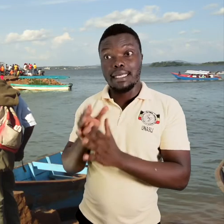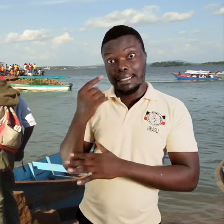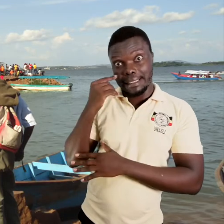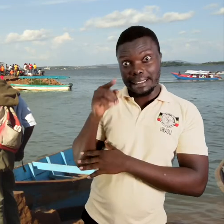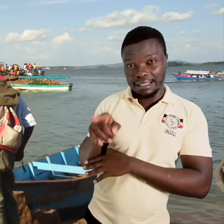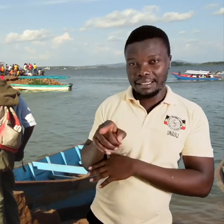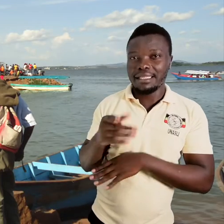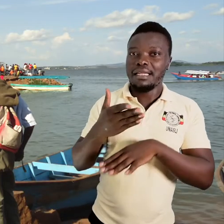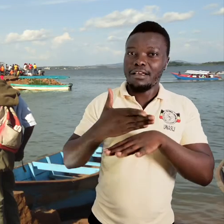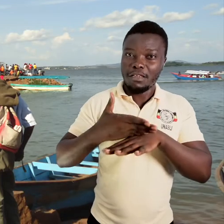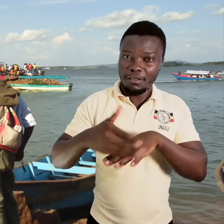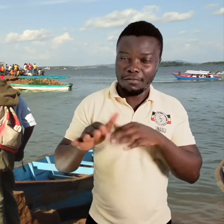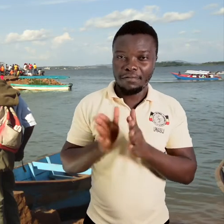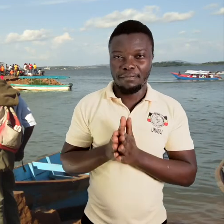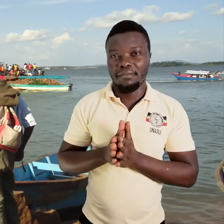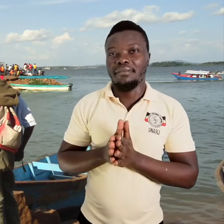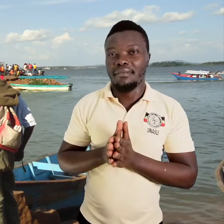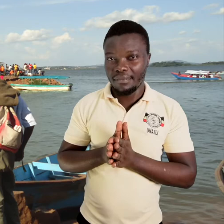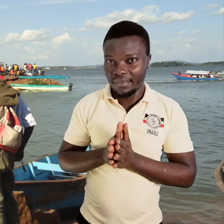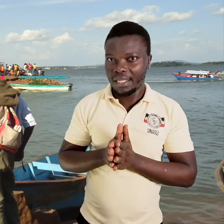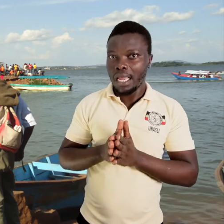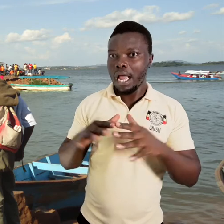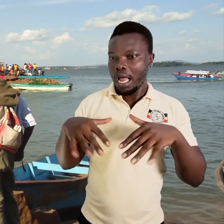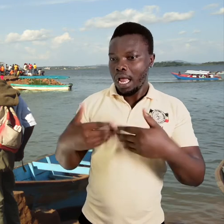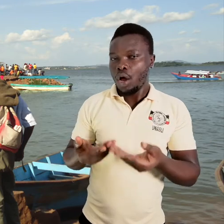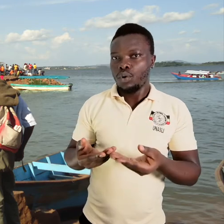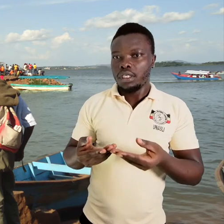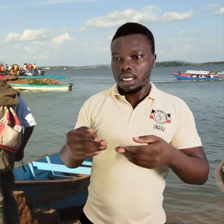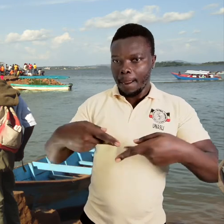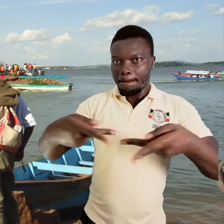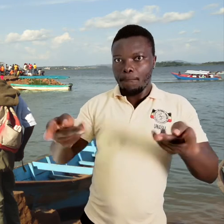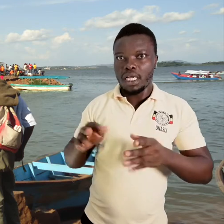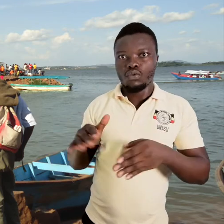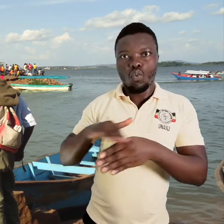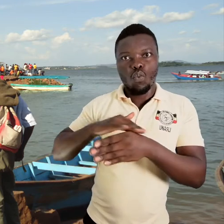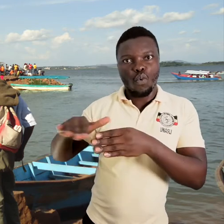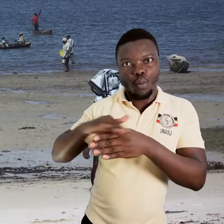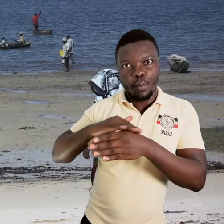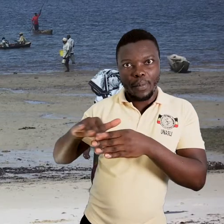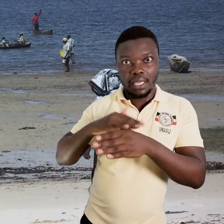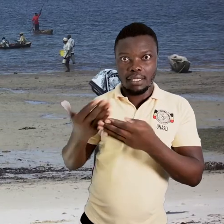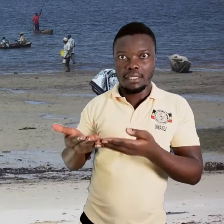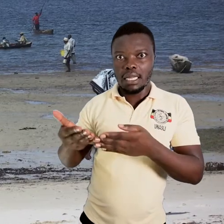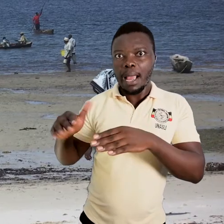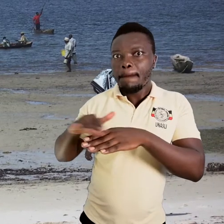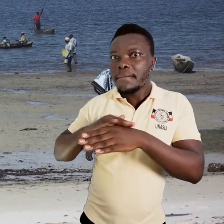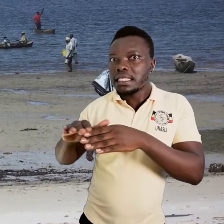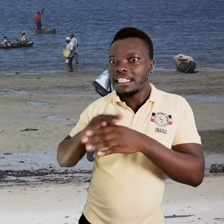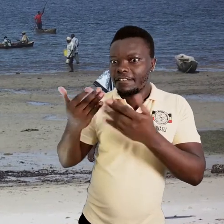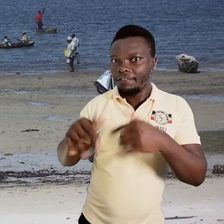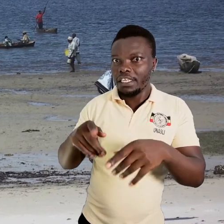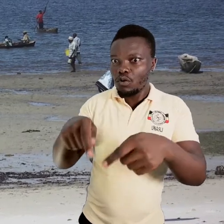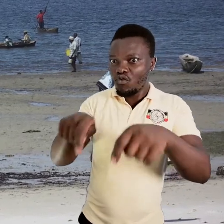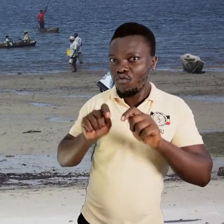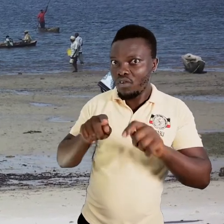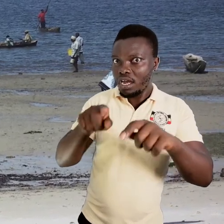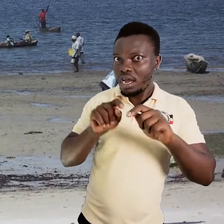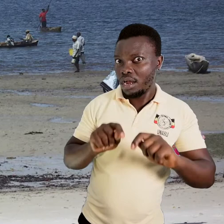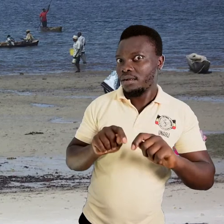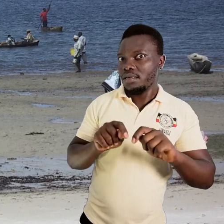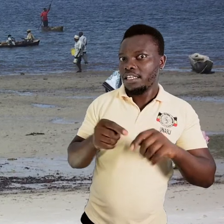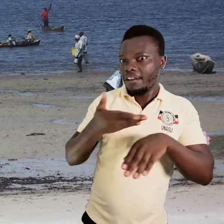to as the fish landing sites. I know some of you have been to the fish landing sites during your fieldwork trips.